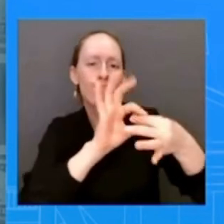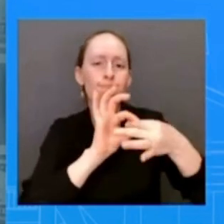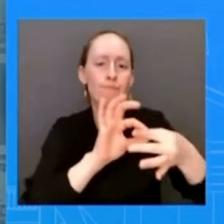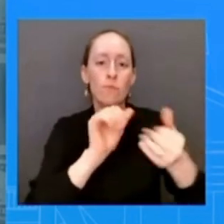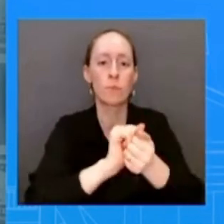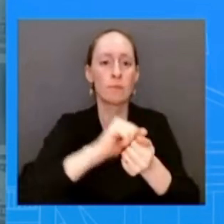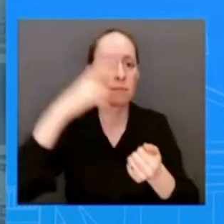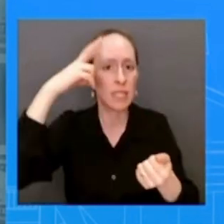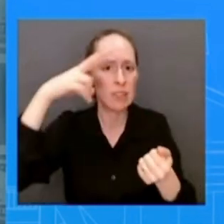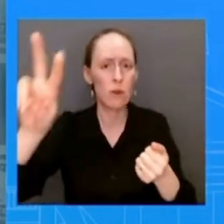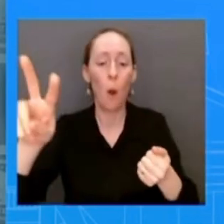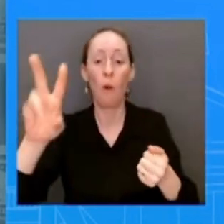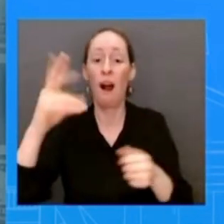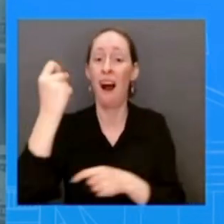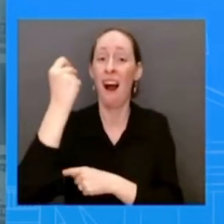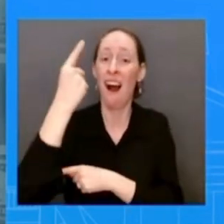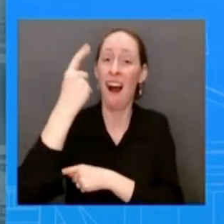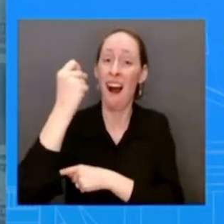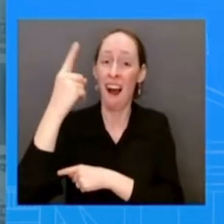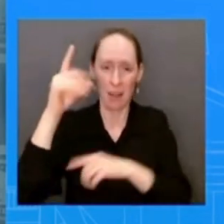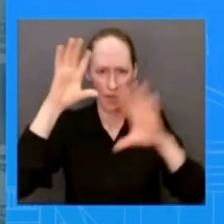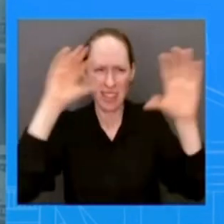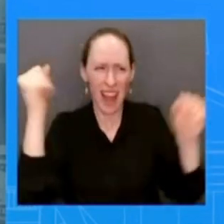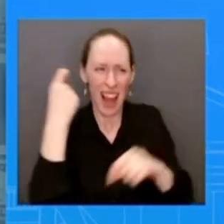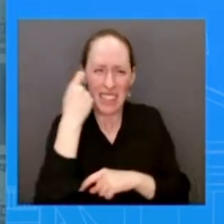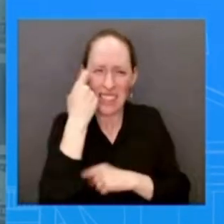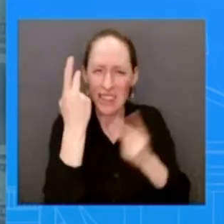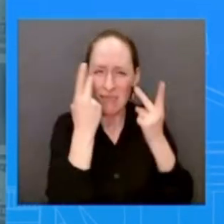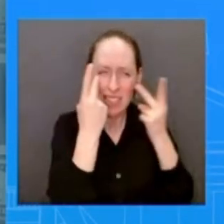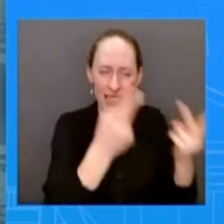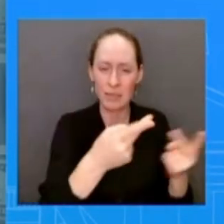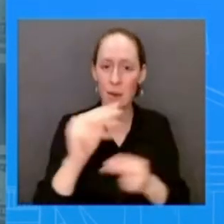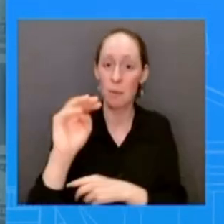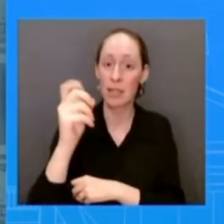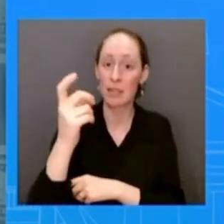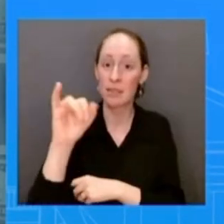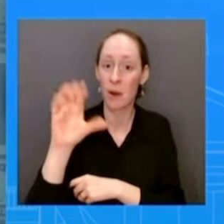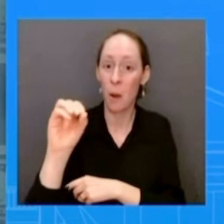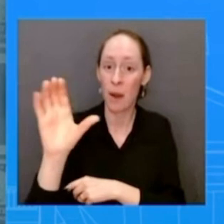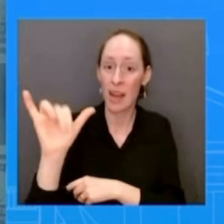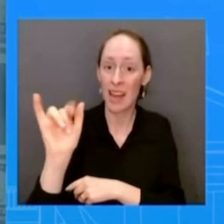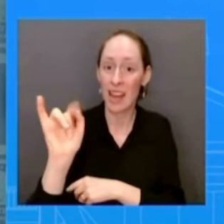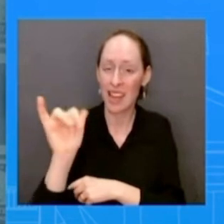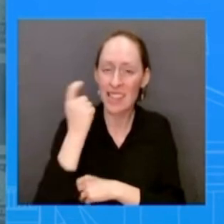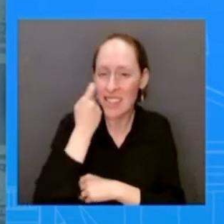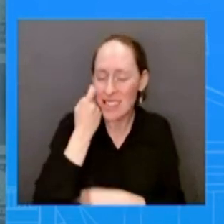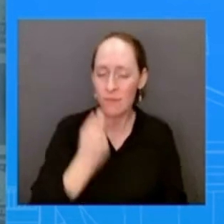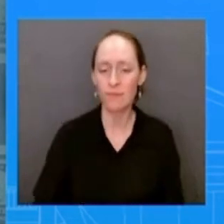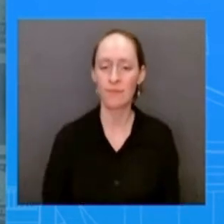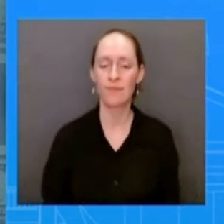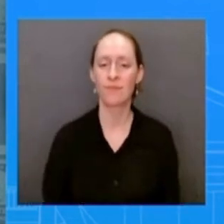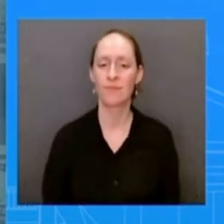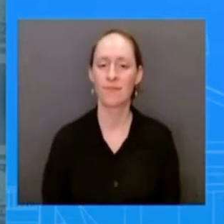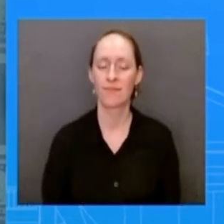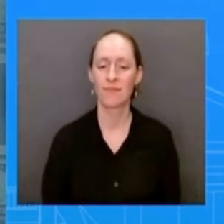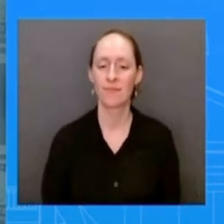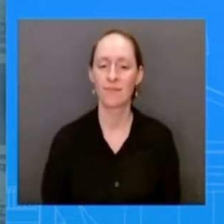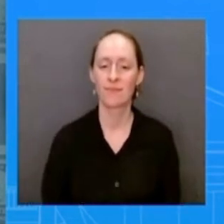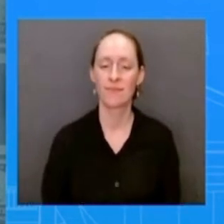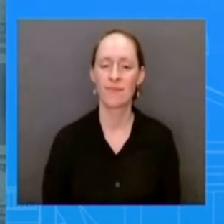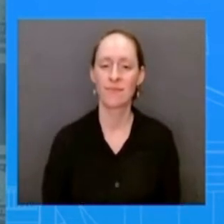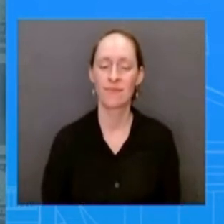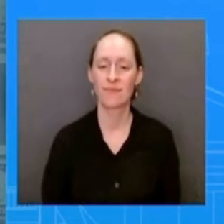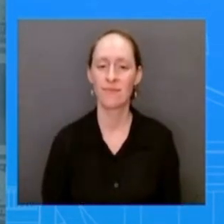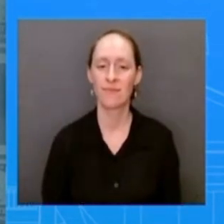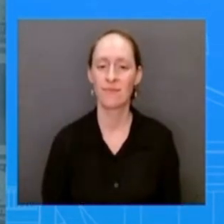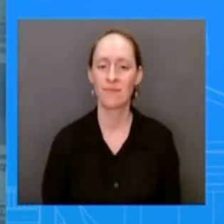uh with uh with amlo to talk that was one of the uh conversations that were had that was part of the agenda and so we're